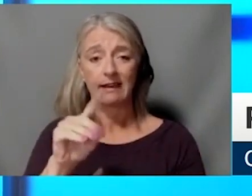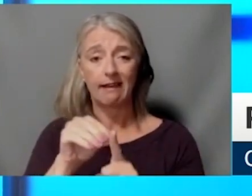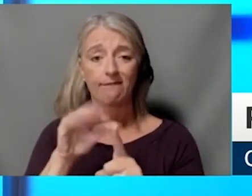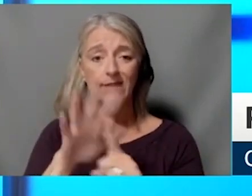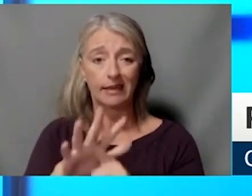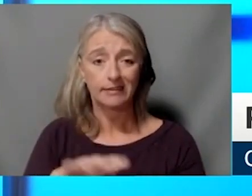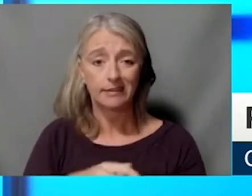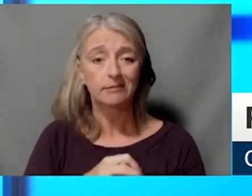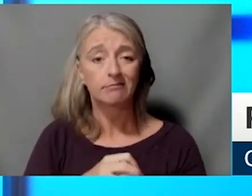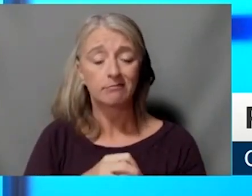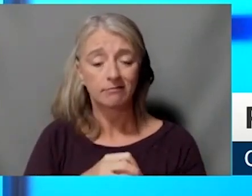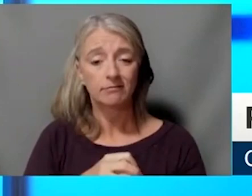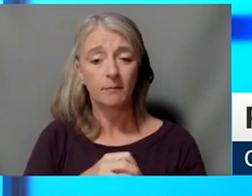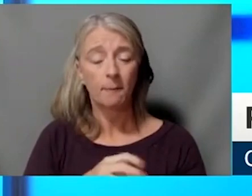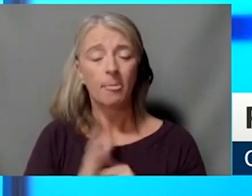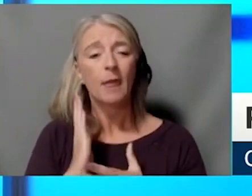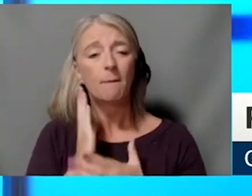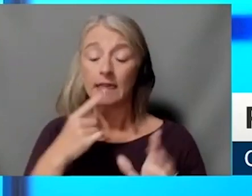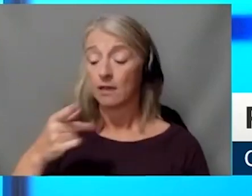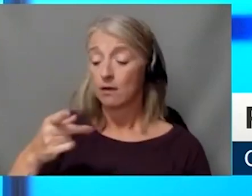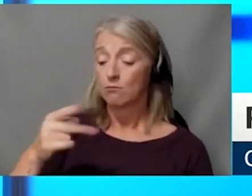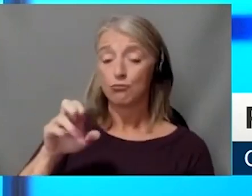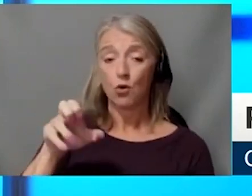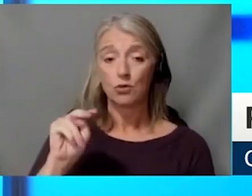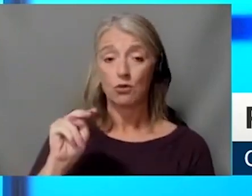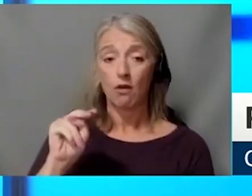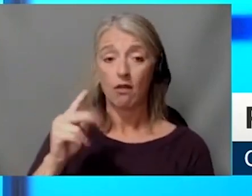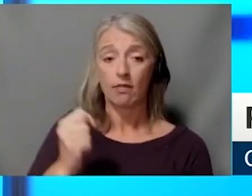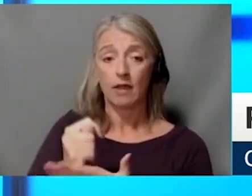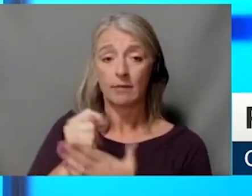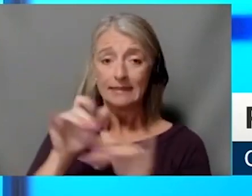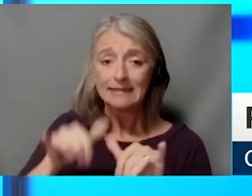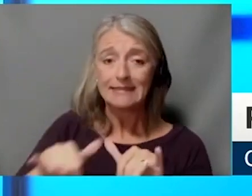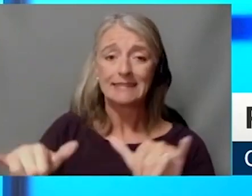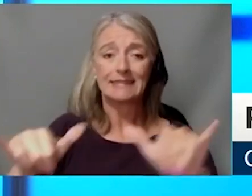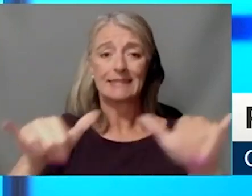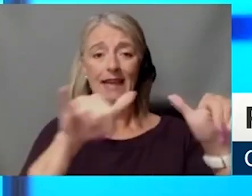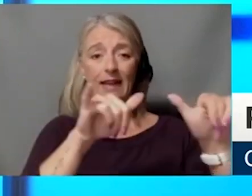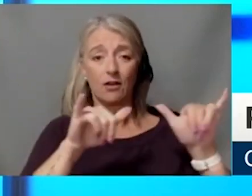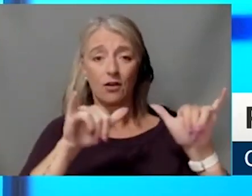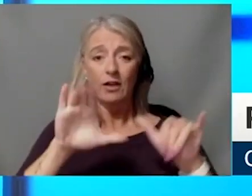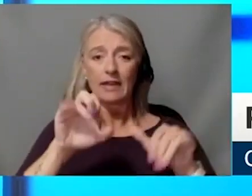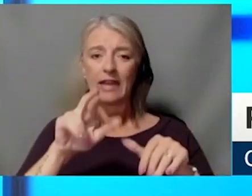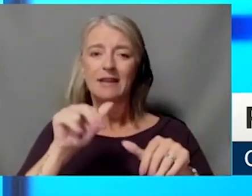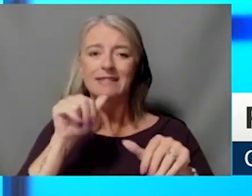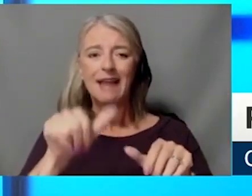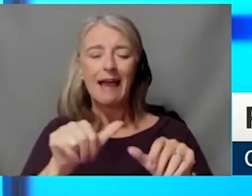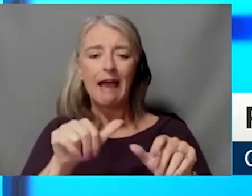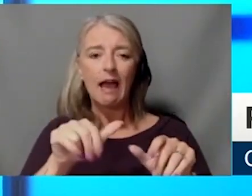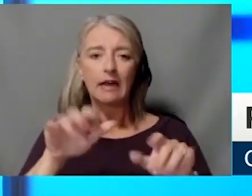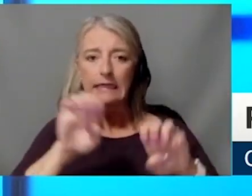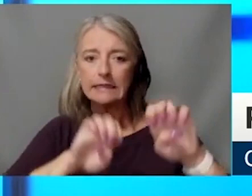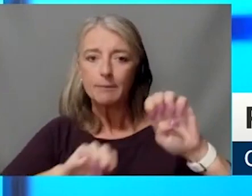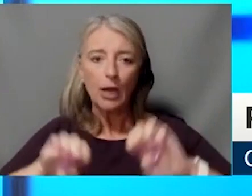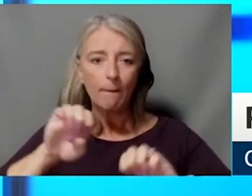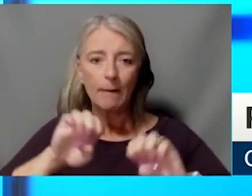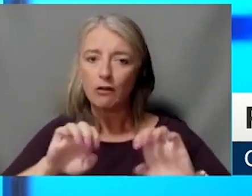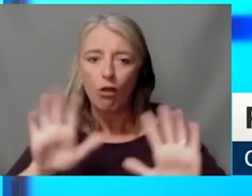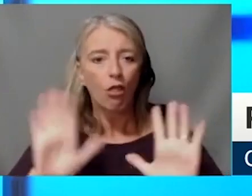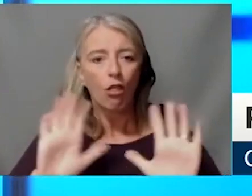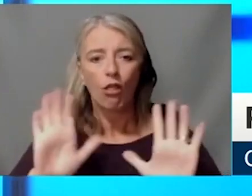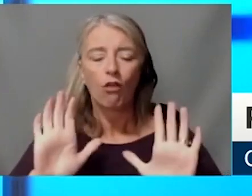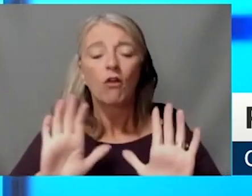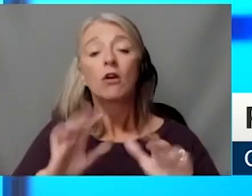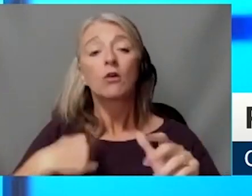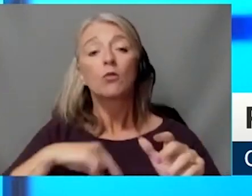also say that proton therapy is a standard of care and it's not experimental, but on the other hand, we want to continue to advance the